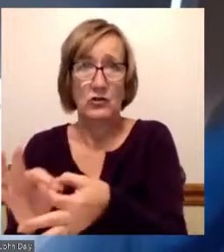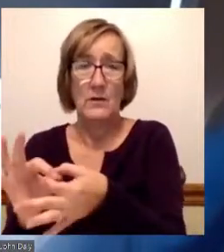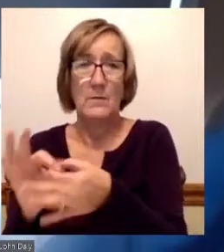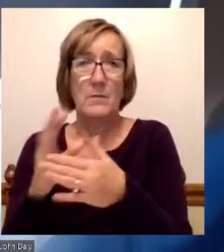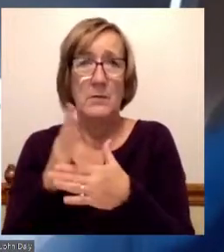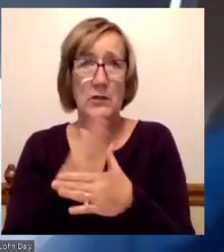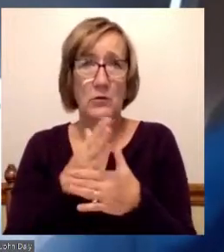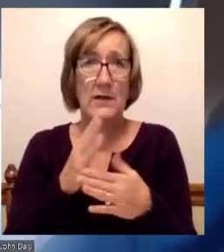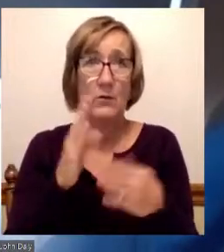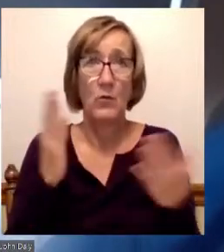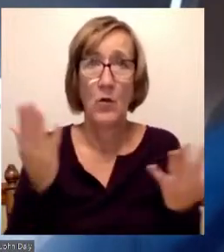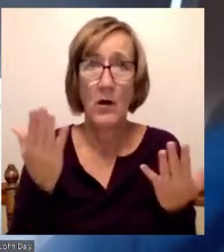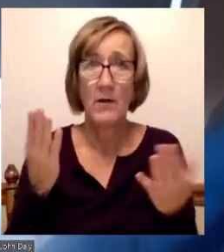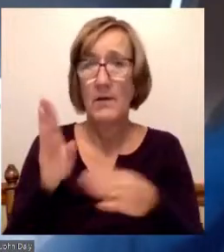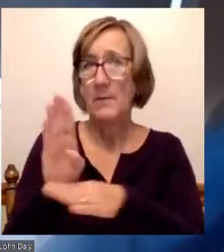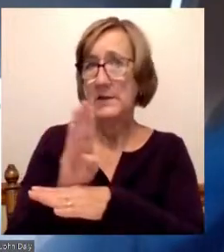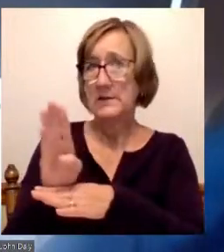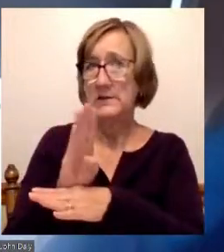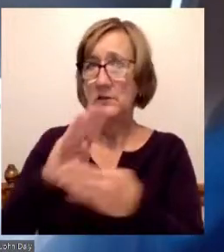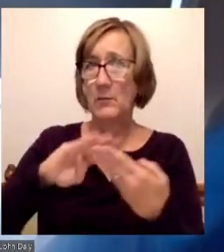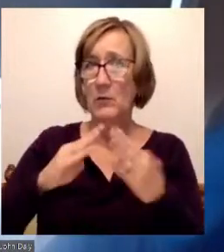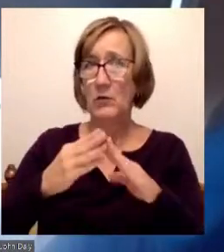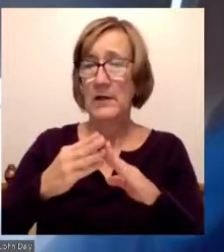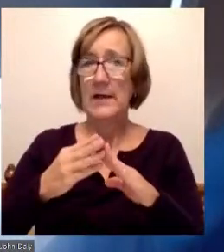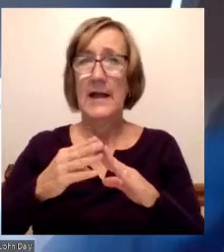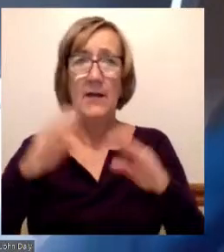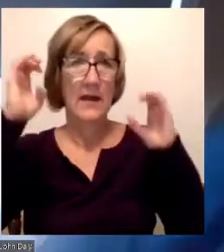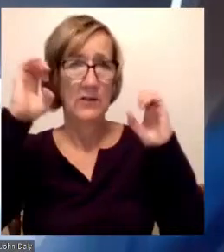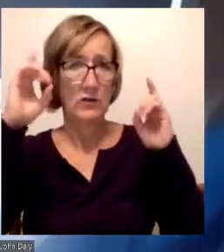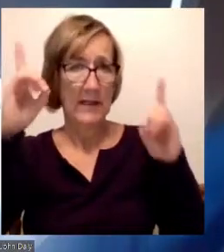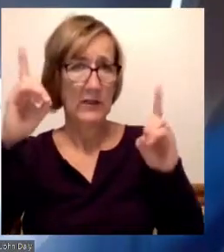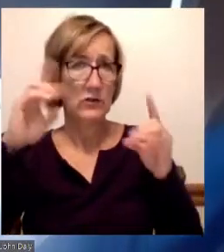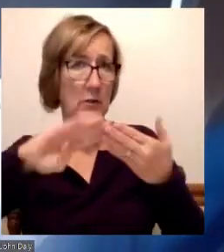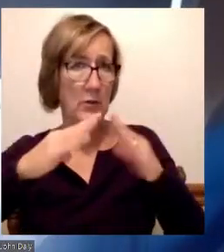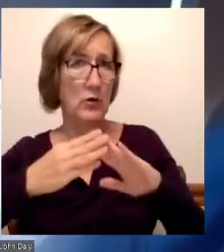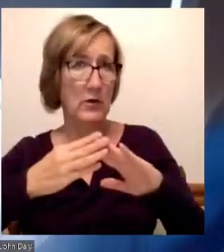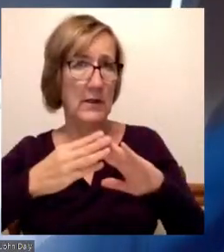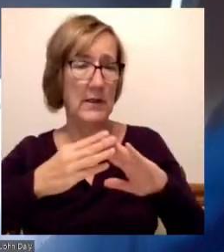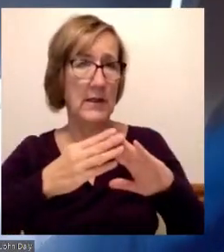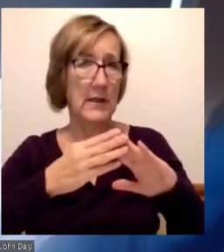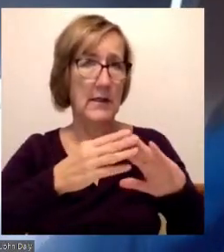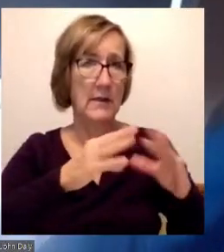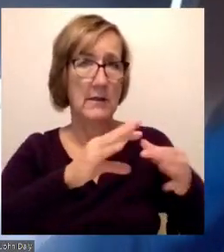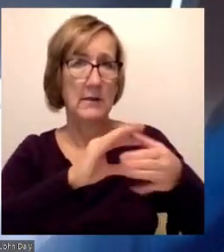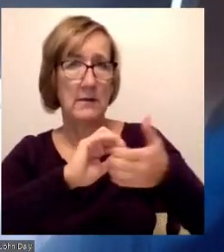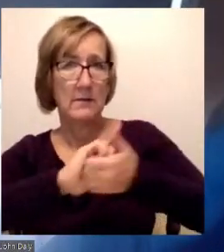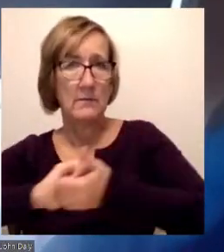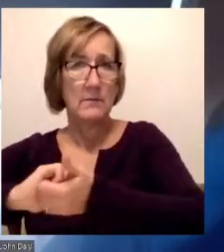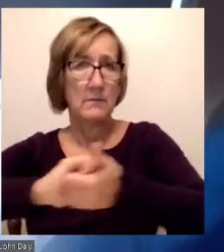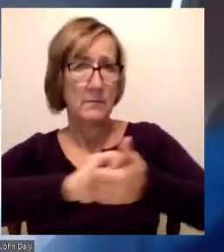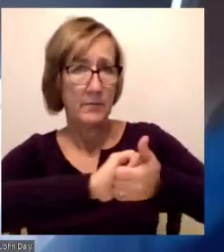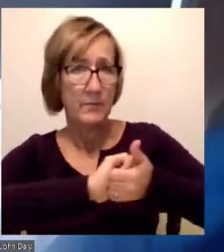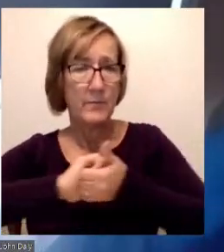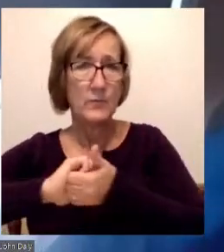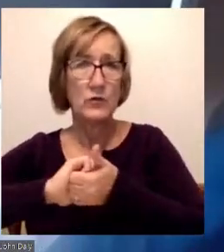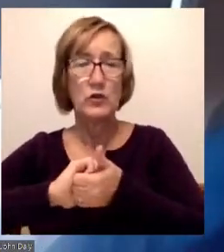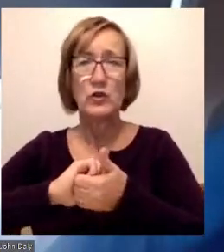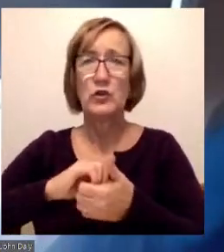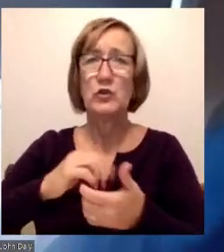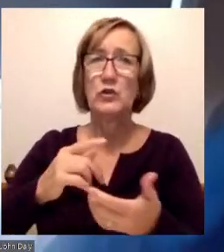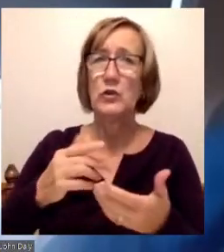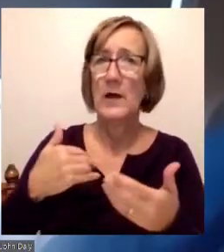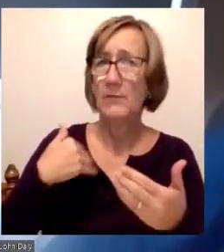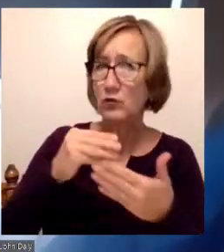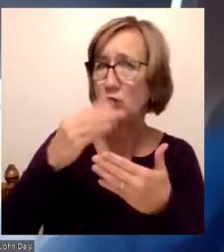the business community and the education community to produce students that are well-educated and well